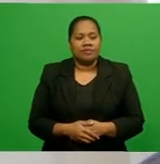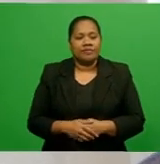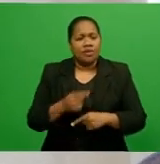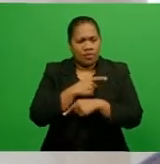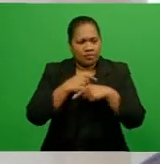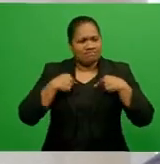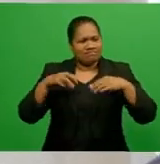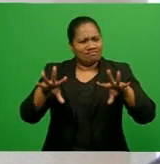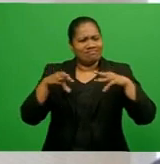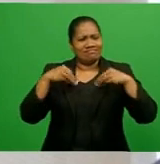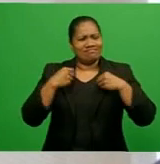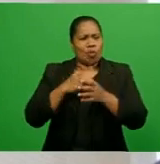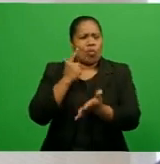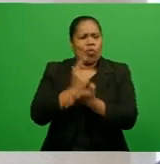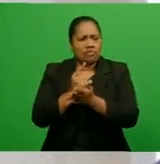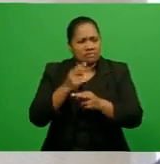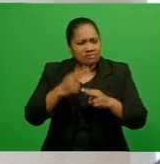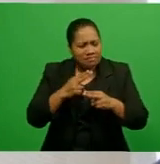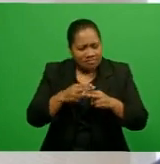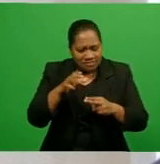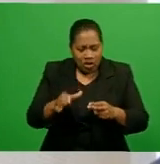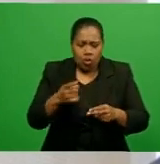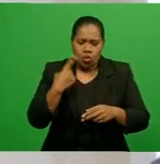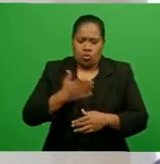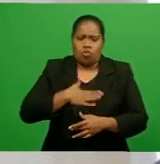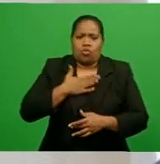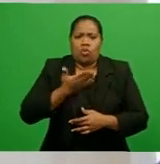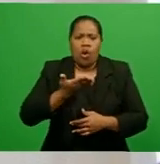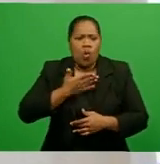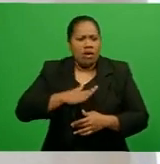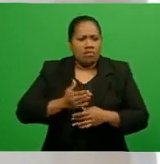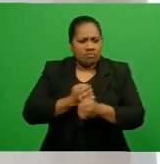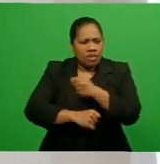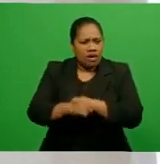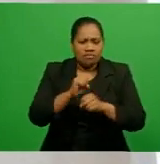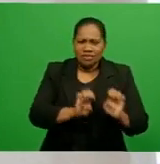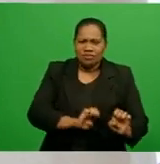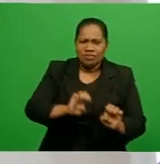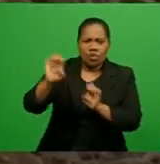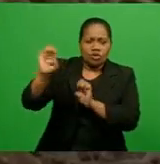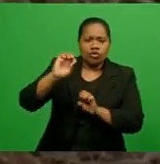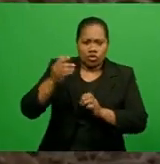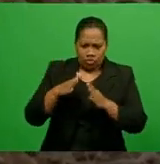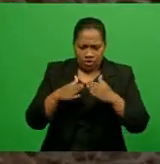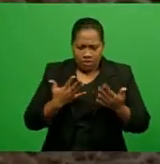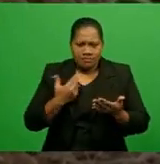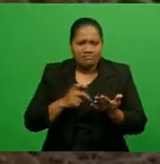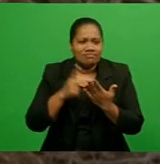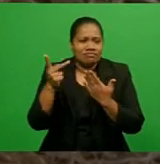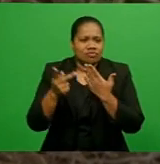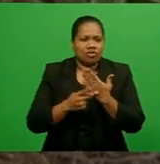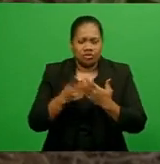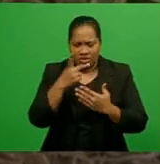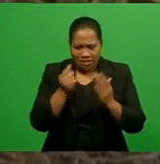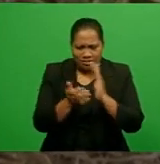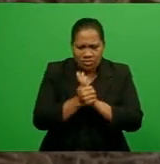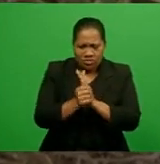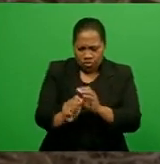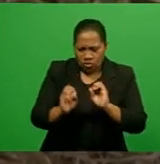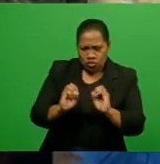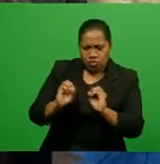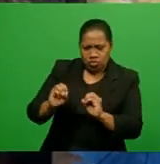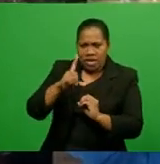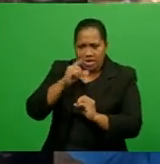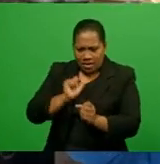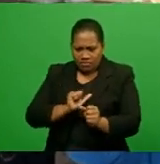lot of farmers who are interested in becoming exporters. So we're hosting capability programs to upskill them to ensure that they receive the